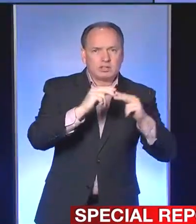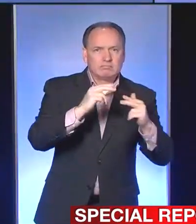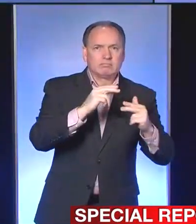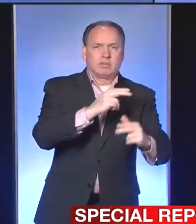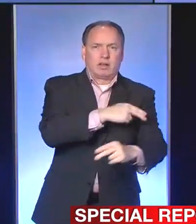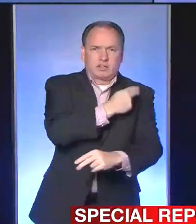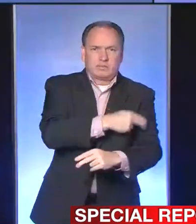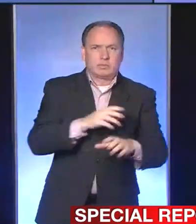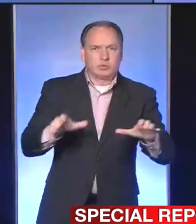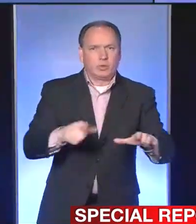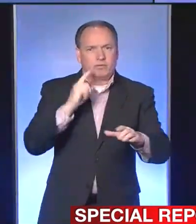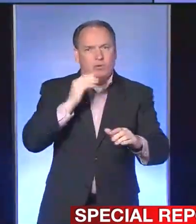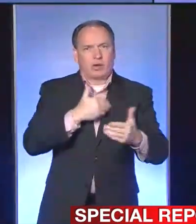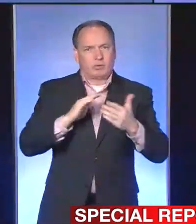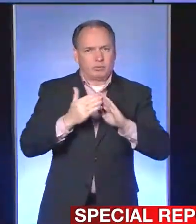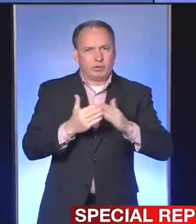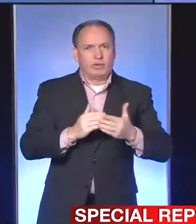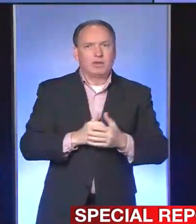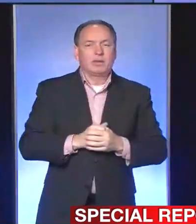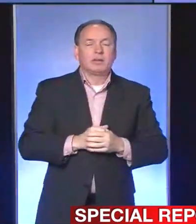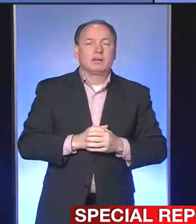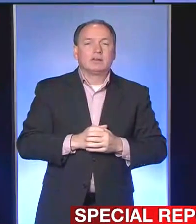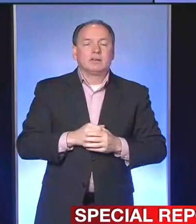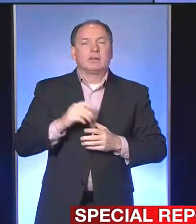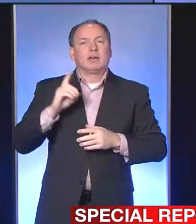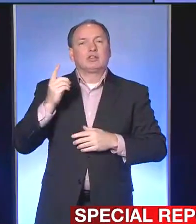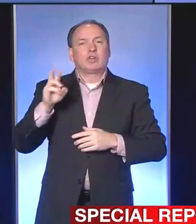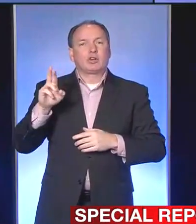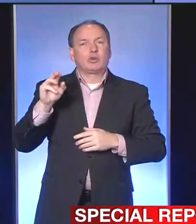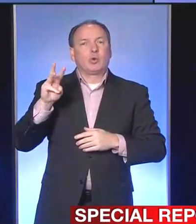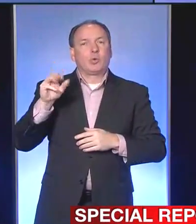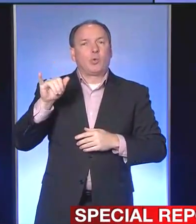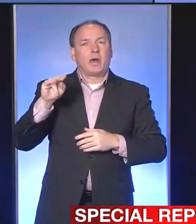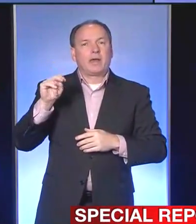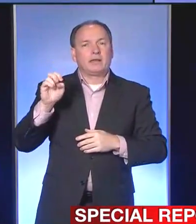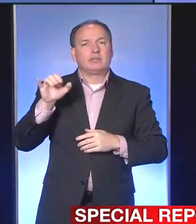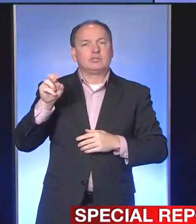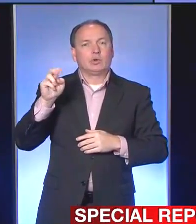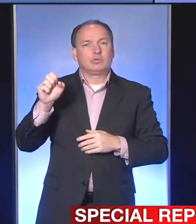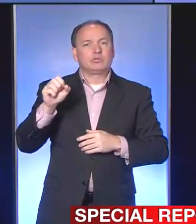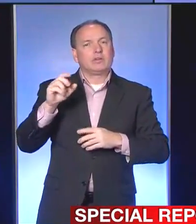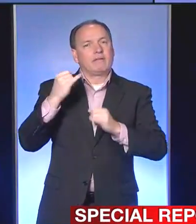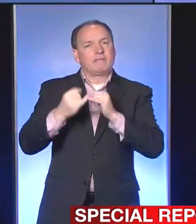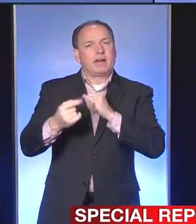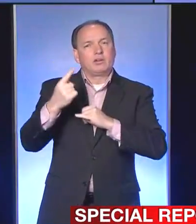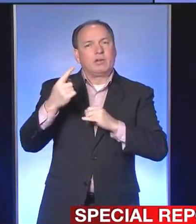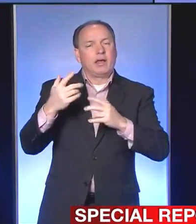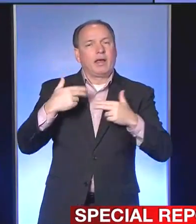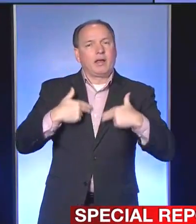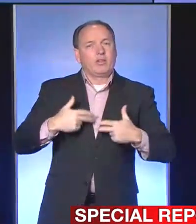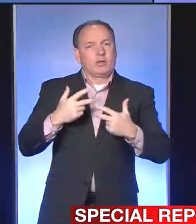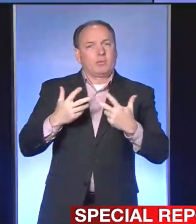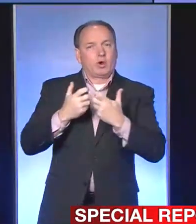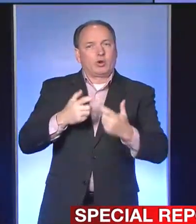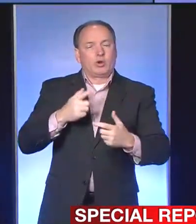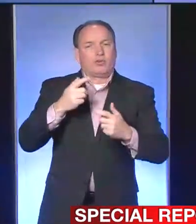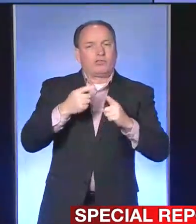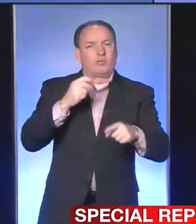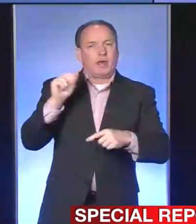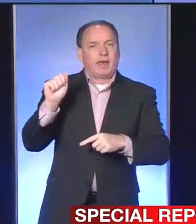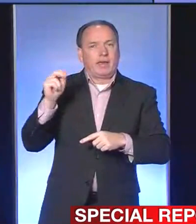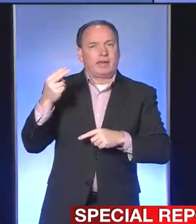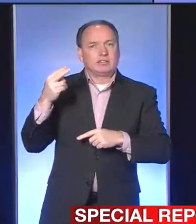community. Dr. Wayne Jones is our final health partner who will speak today from Allegheny Health Network, St. Vincent